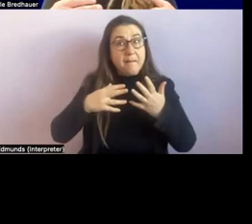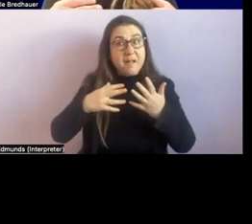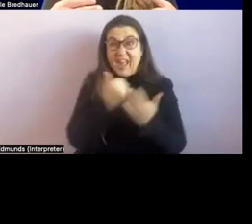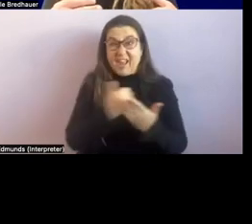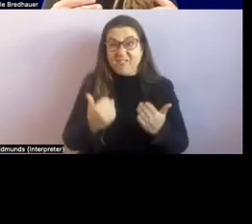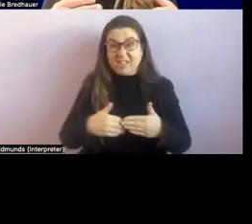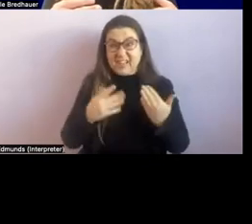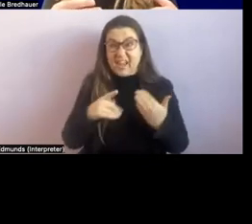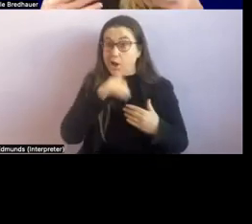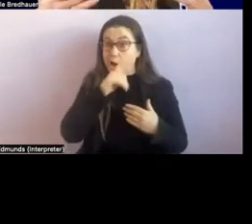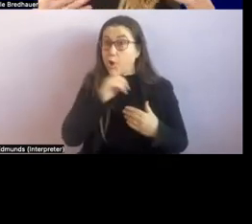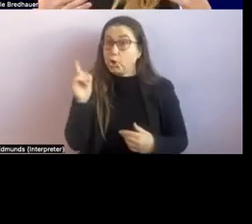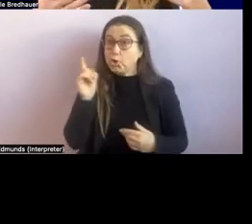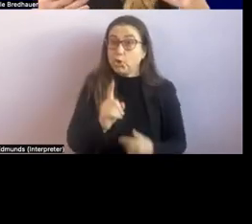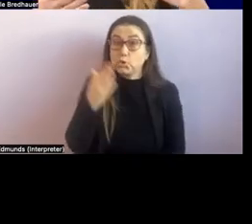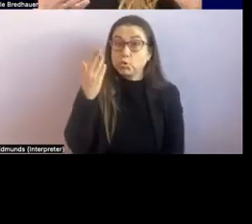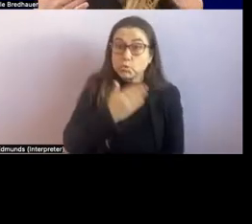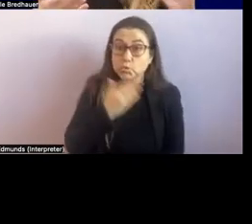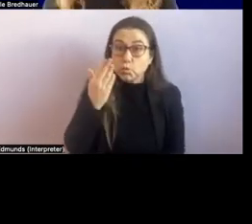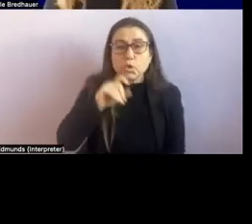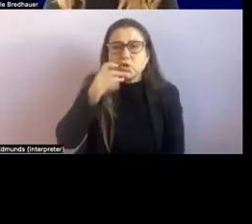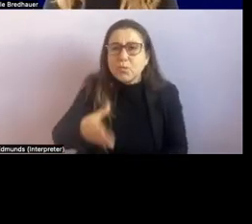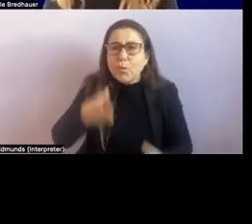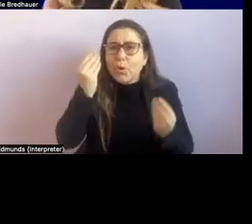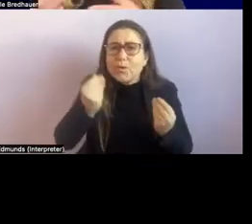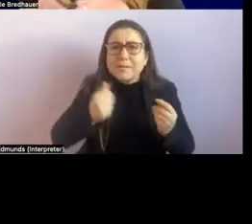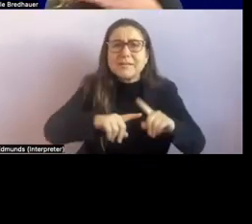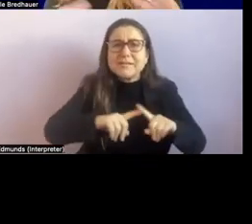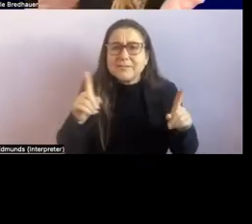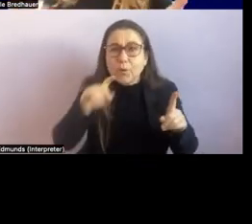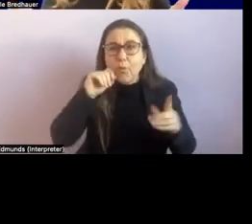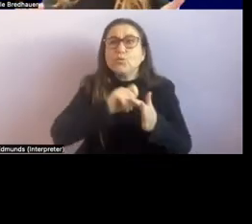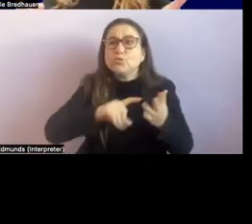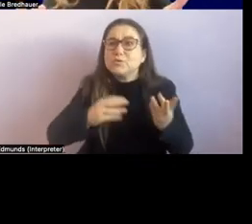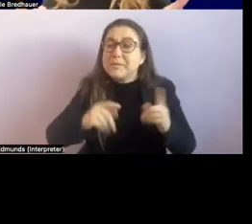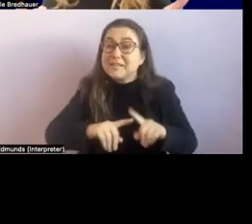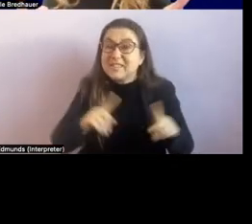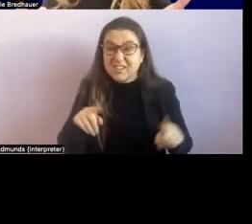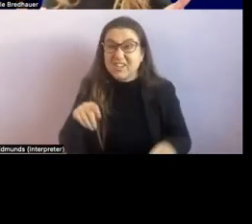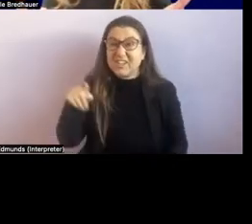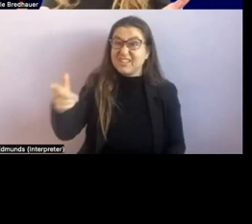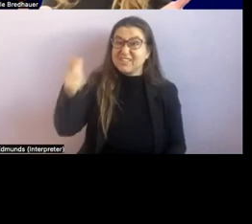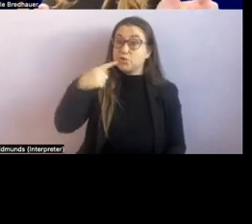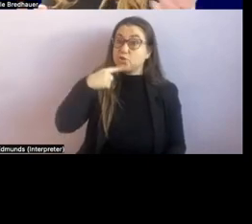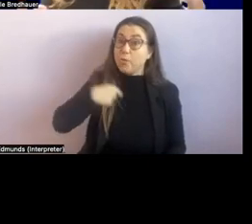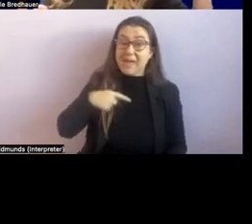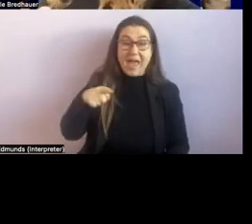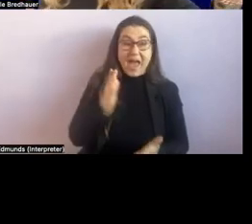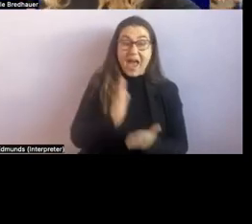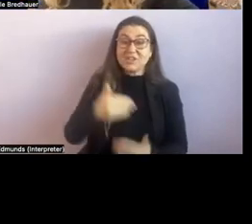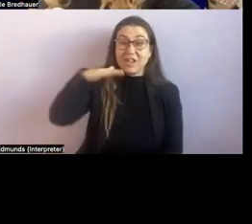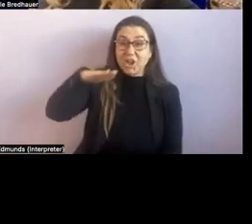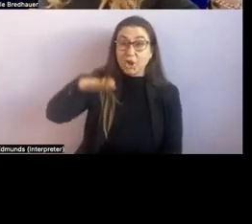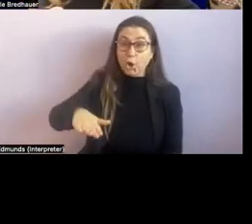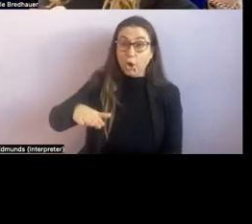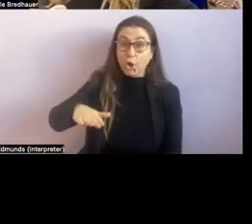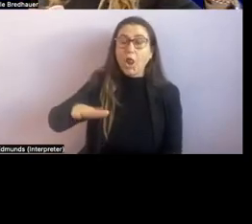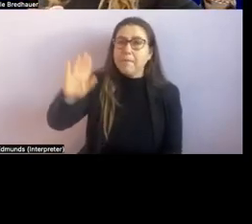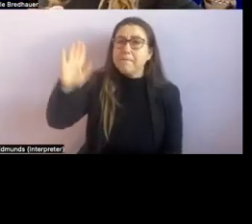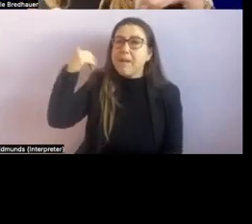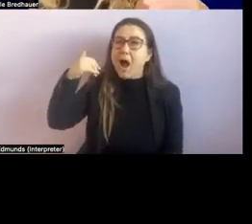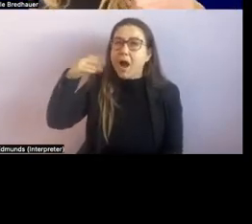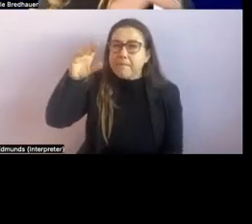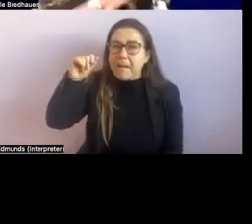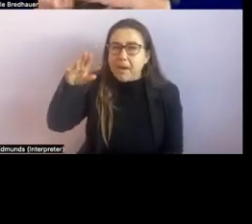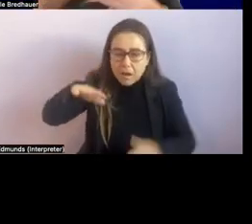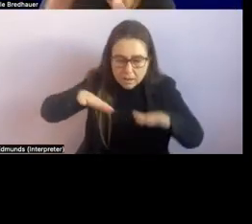one of her teacher aid said to me oh the other day she actually turned her whole body around that table that she found with